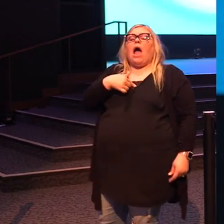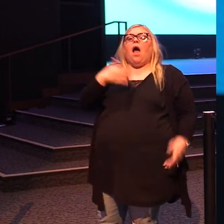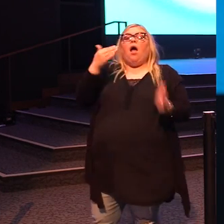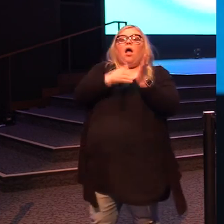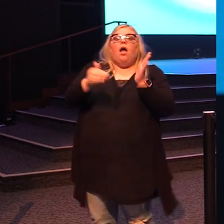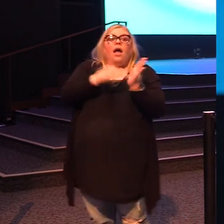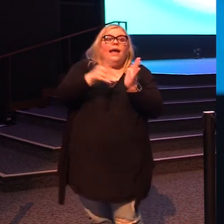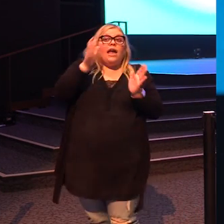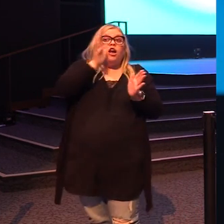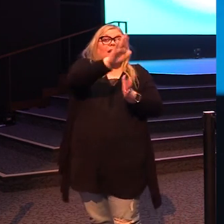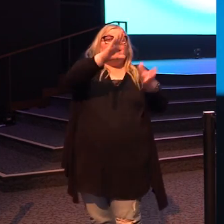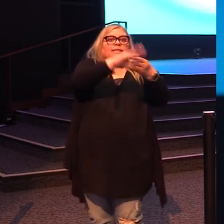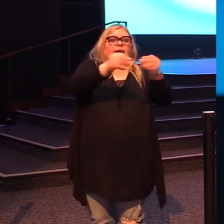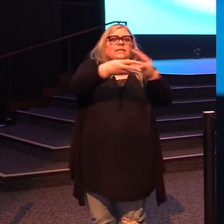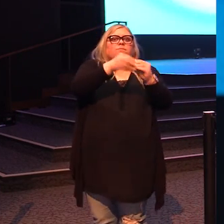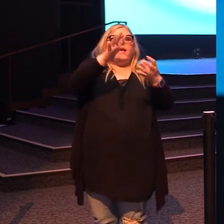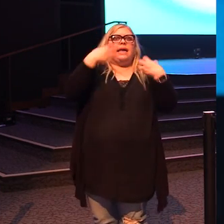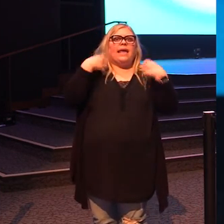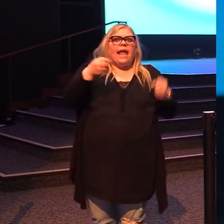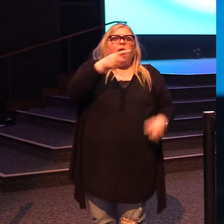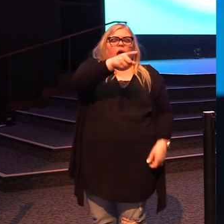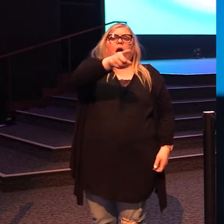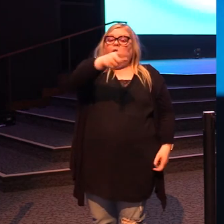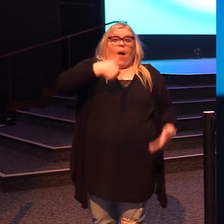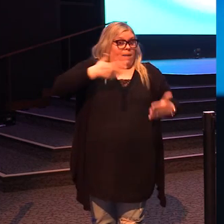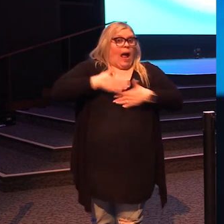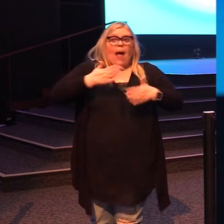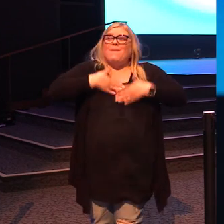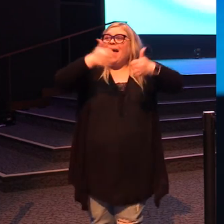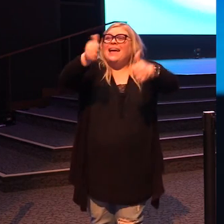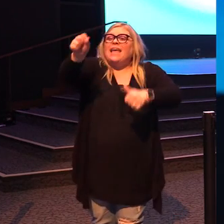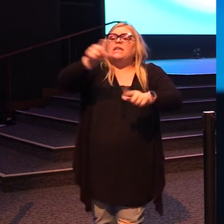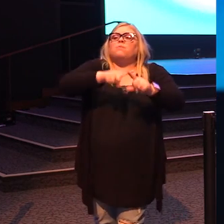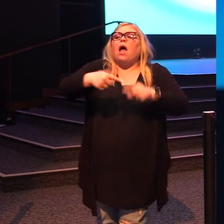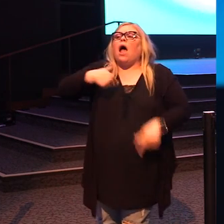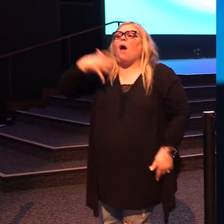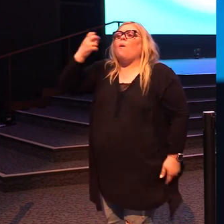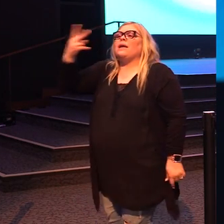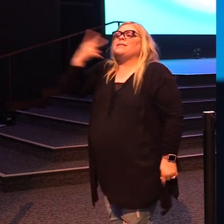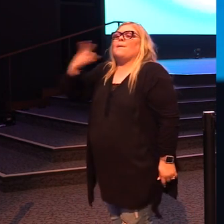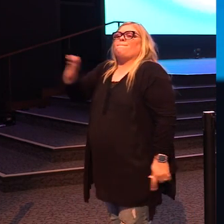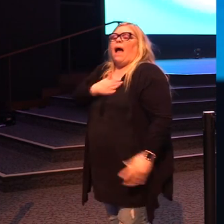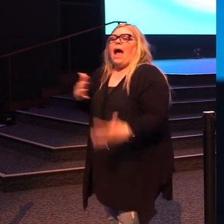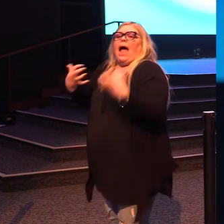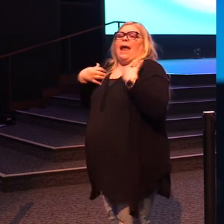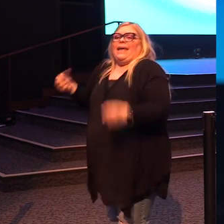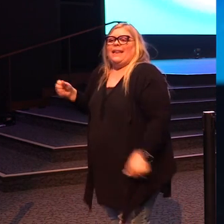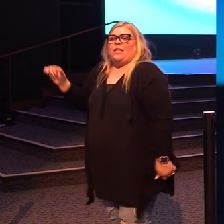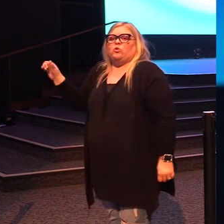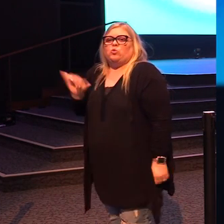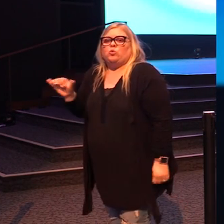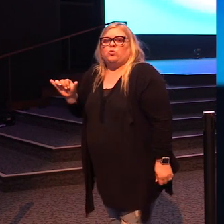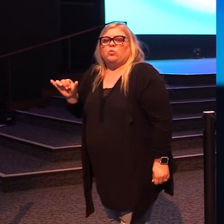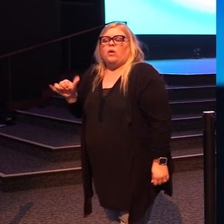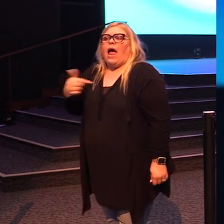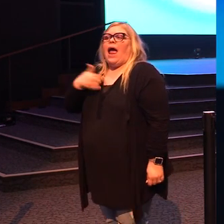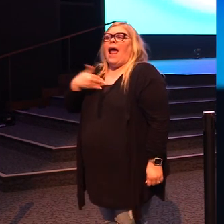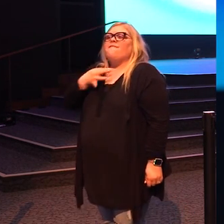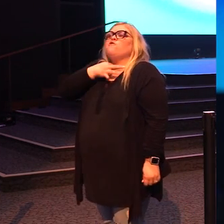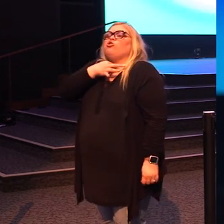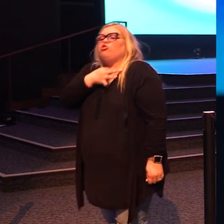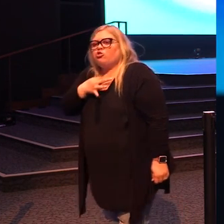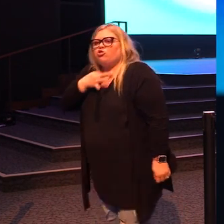time to the testimony of everyone else's healing. I'm glad for it. But I want to see my own healing. There's a curiosity